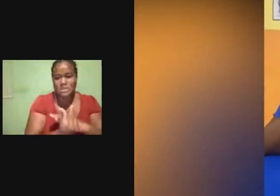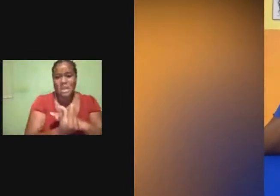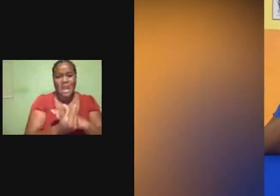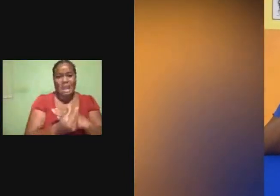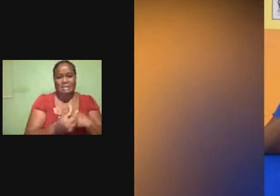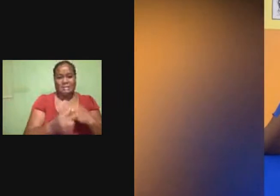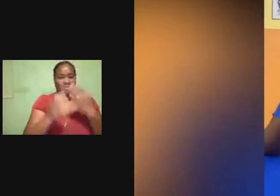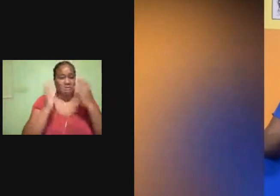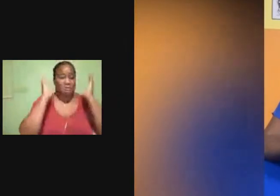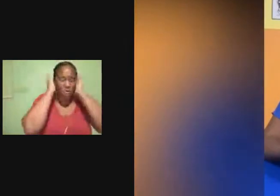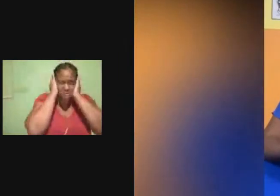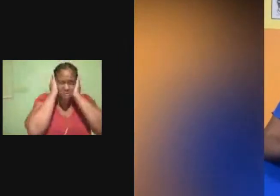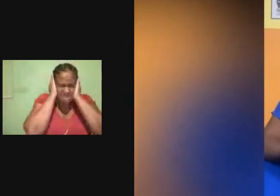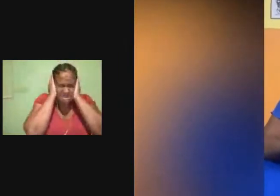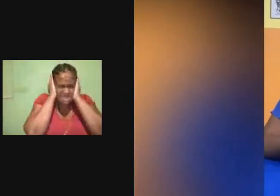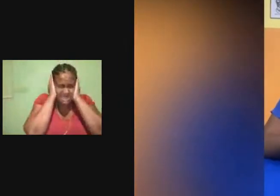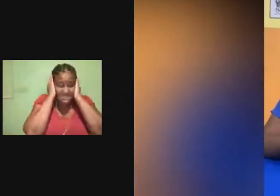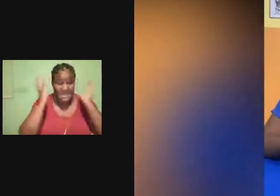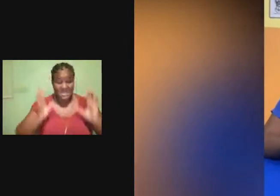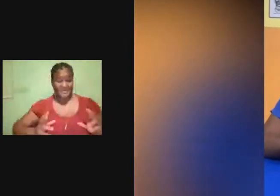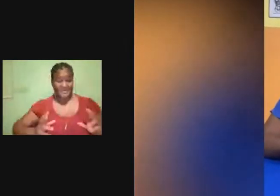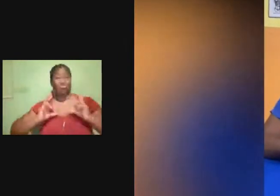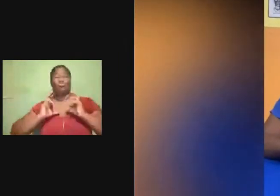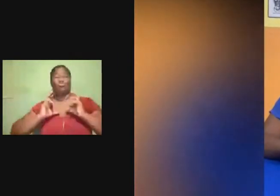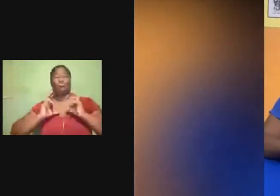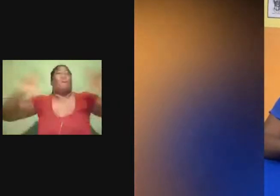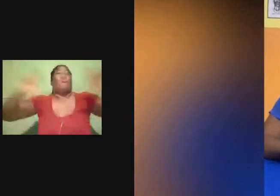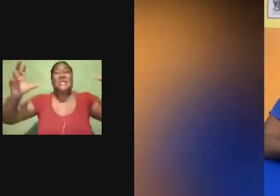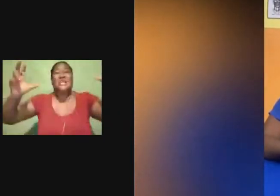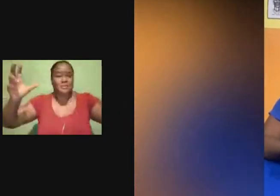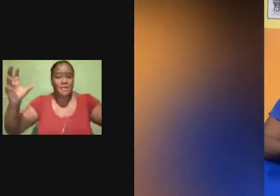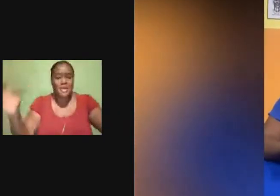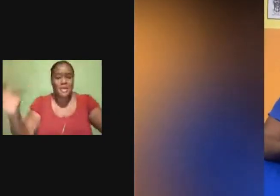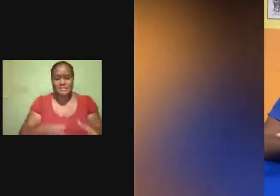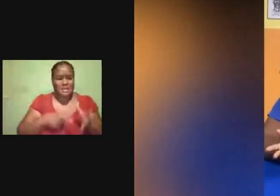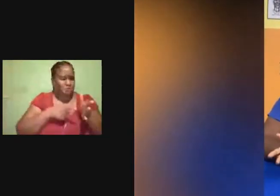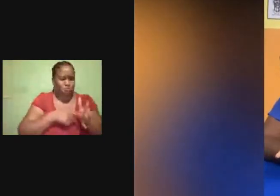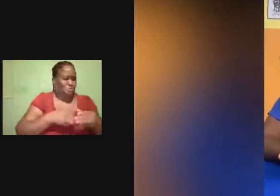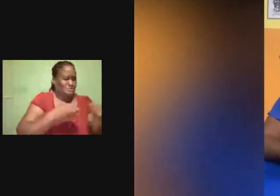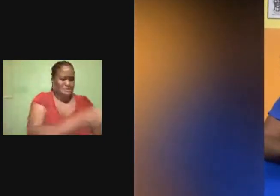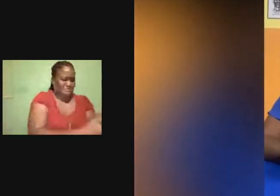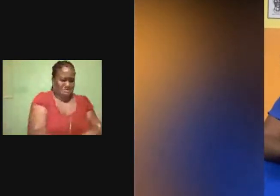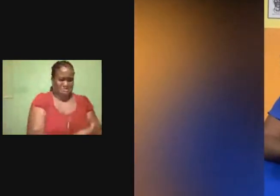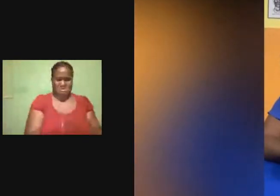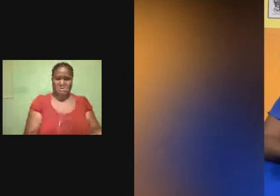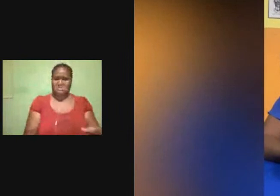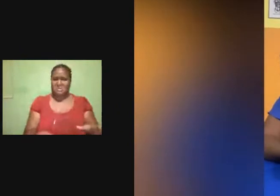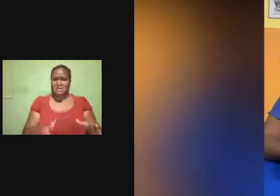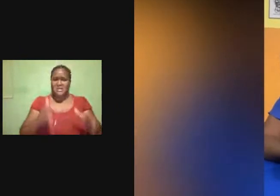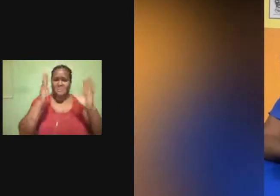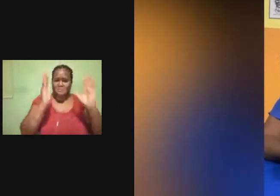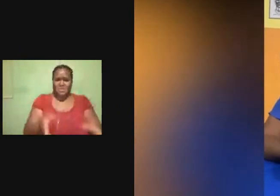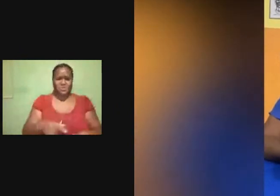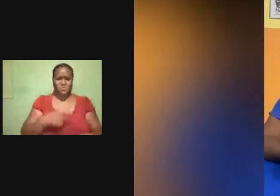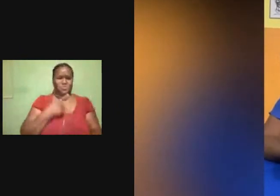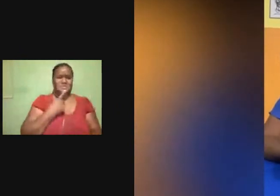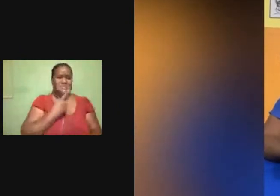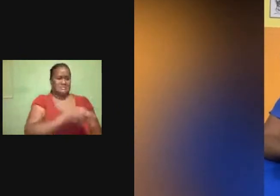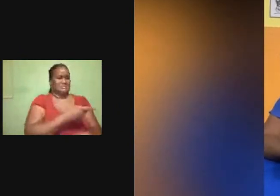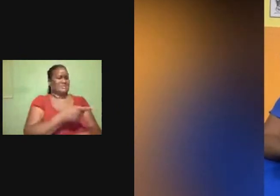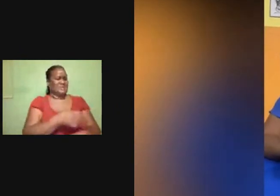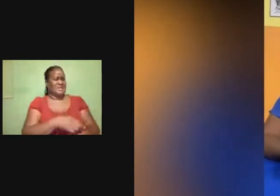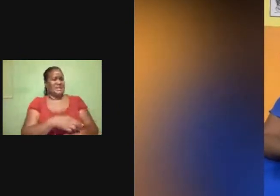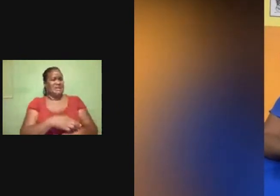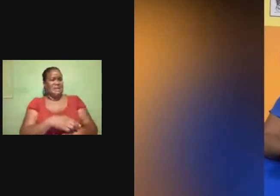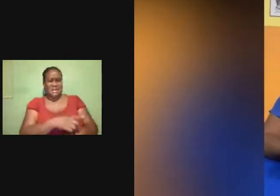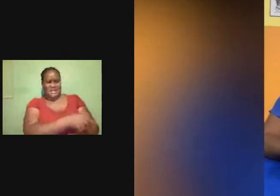ears at times. They might scream. They might even throw themselves on the ground. And of course, there are persons who are going to say, yeah, Mother not trained him